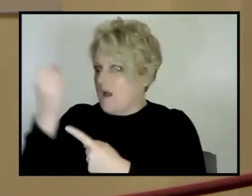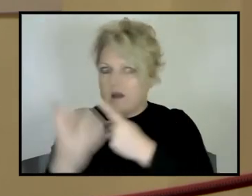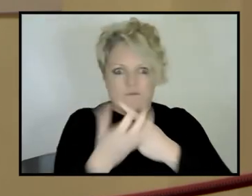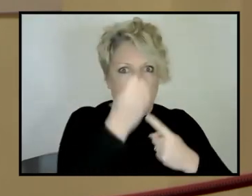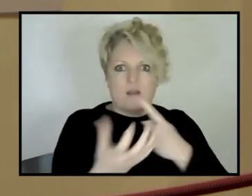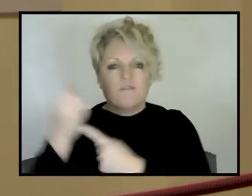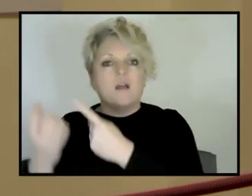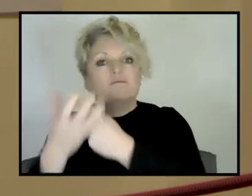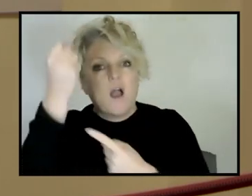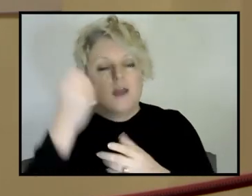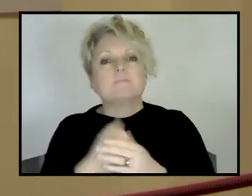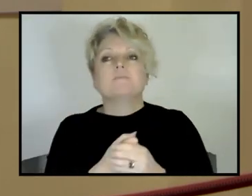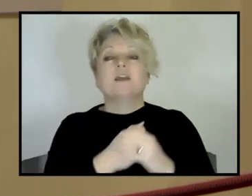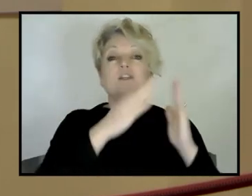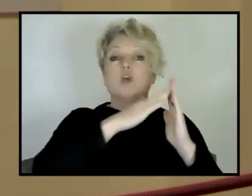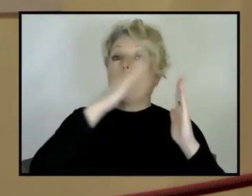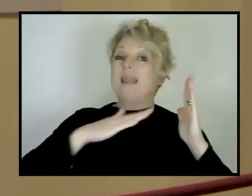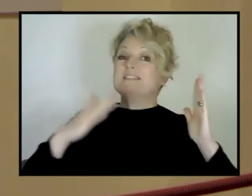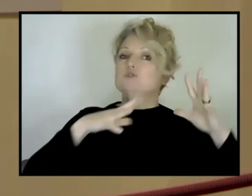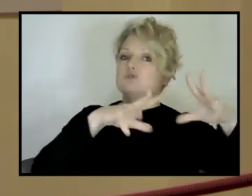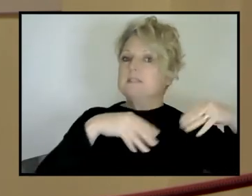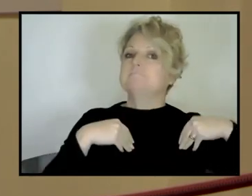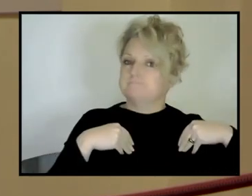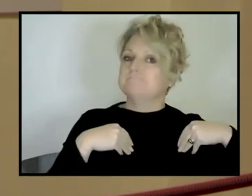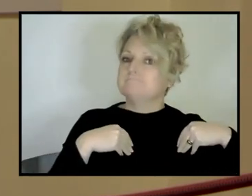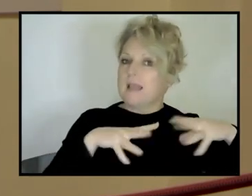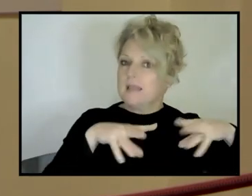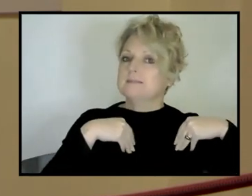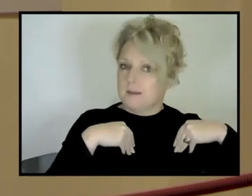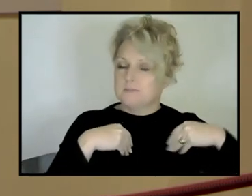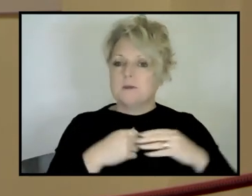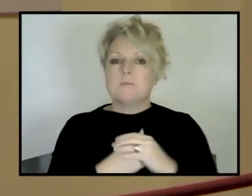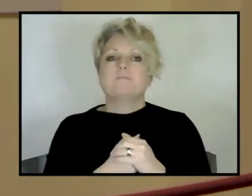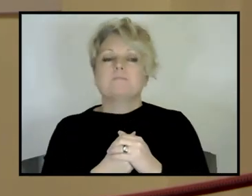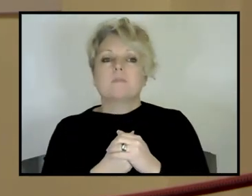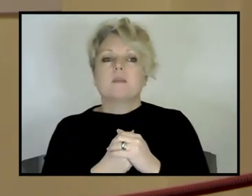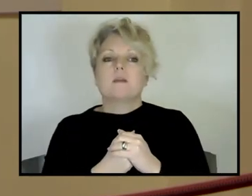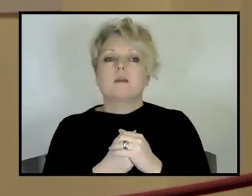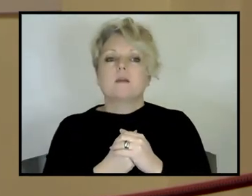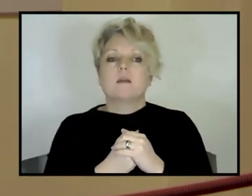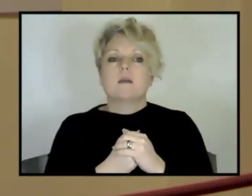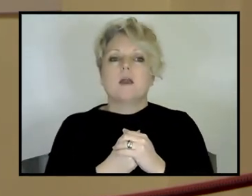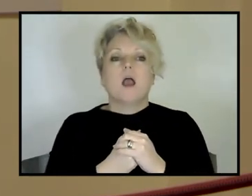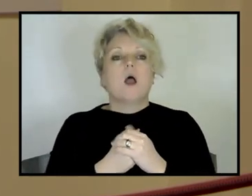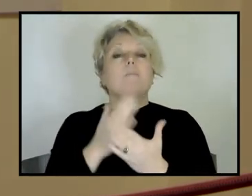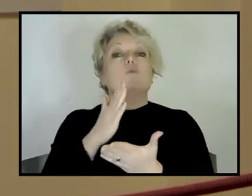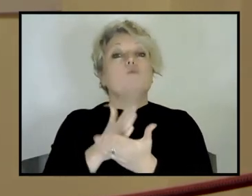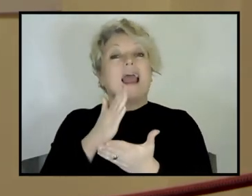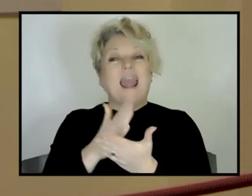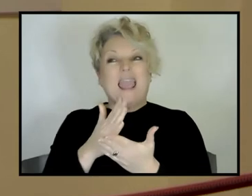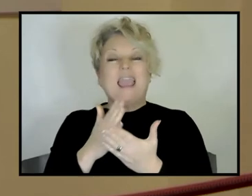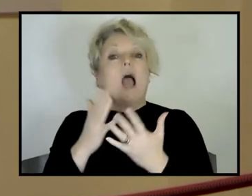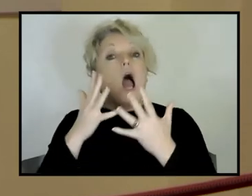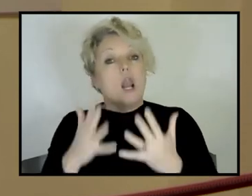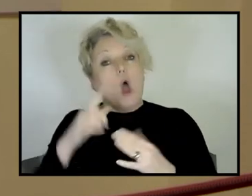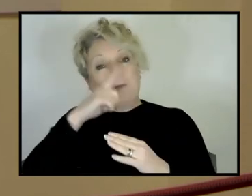the industrial side, the opposition, uh, the conservatism was really, uh, protection of personal reputations that had